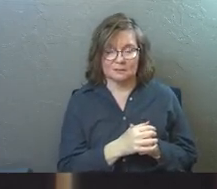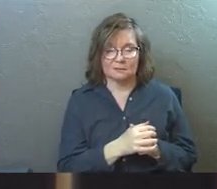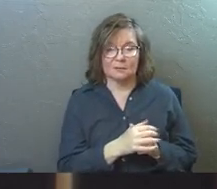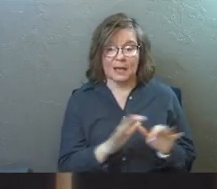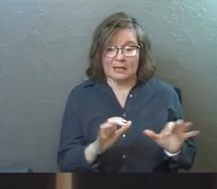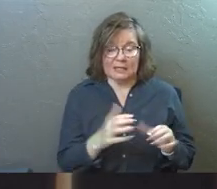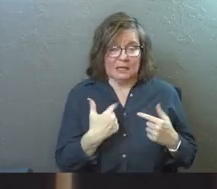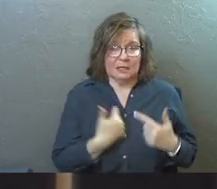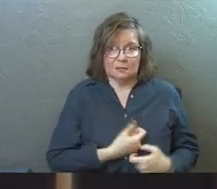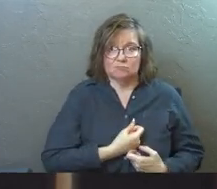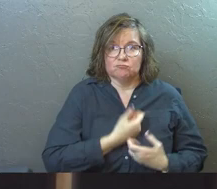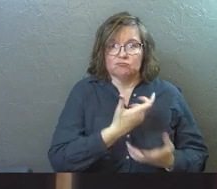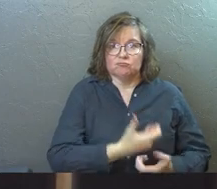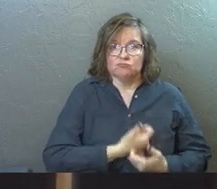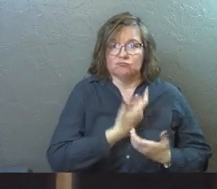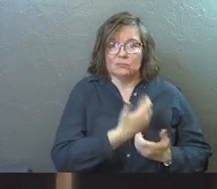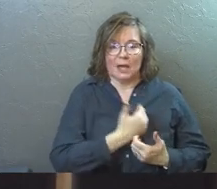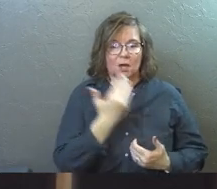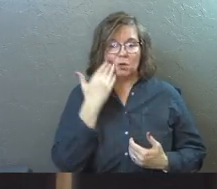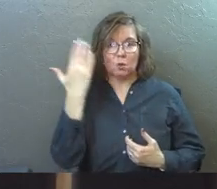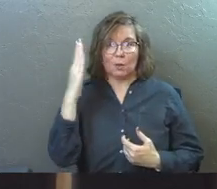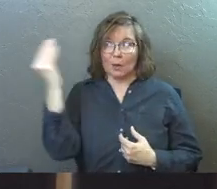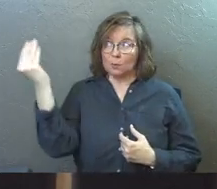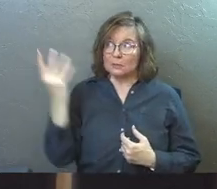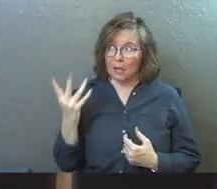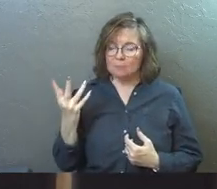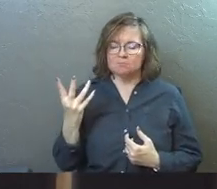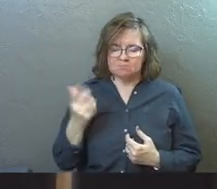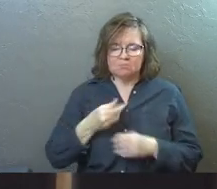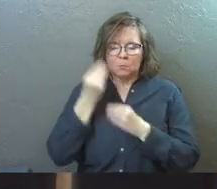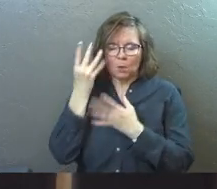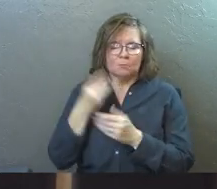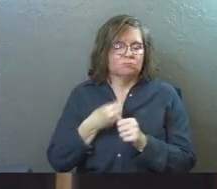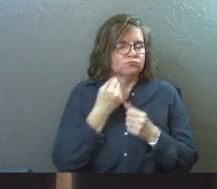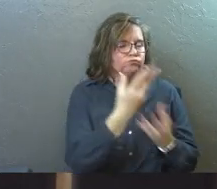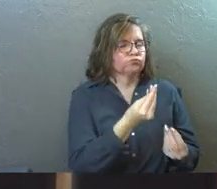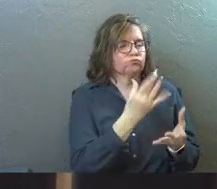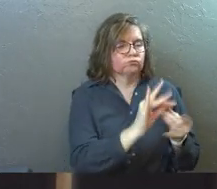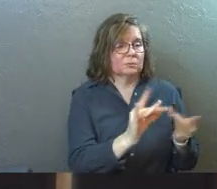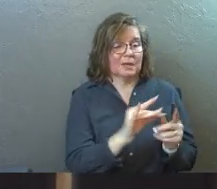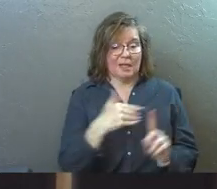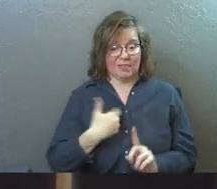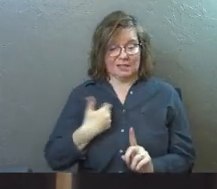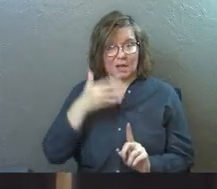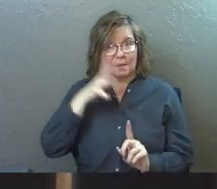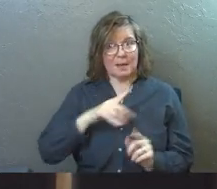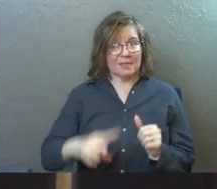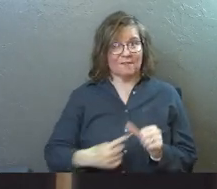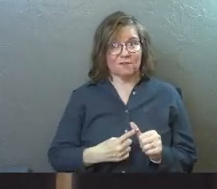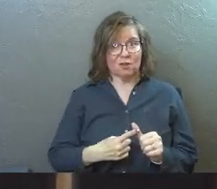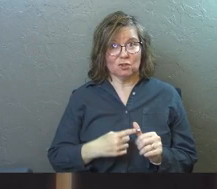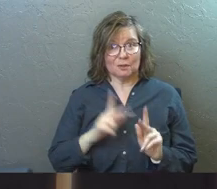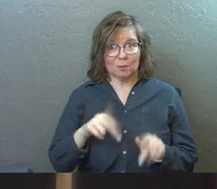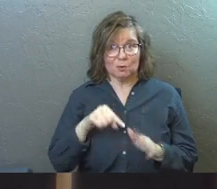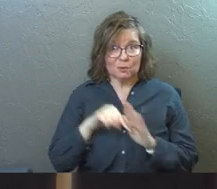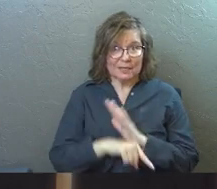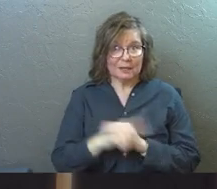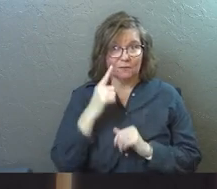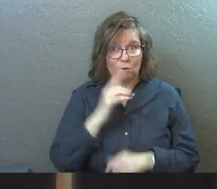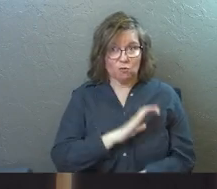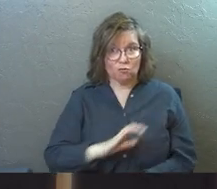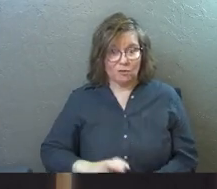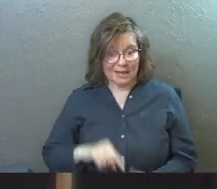And he did. And he knew God was telling him to. And Stephen, this young man, the very first martyr of Christianity,